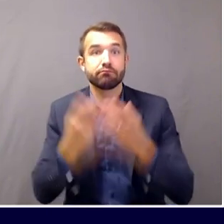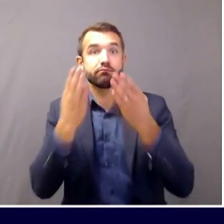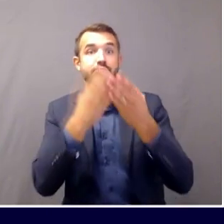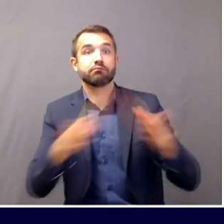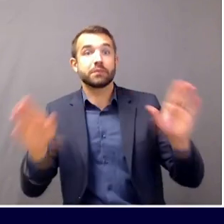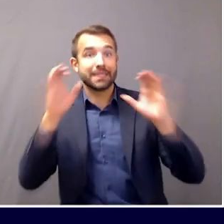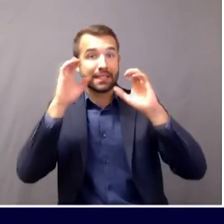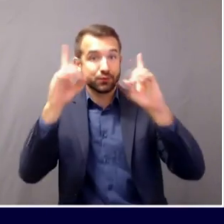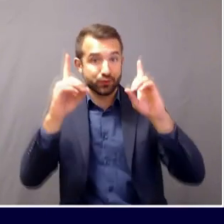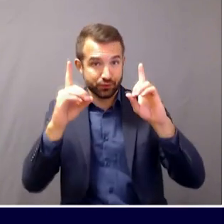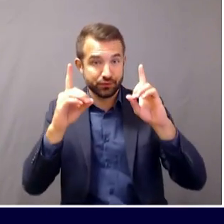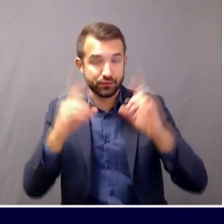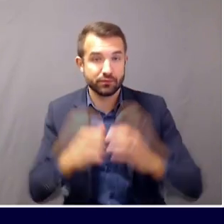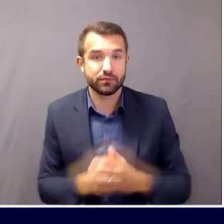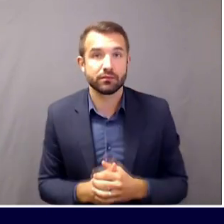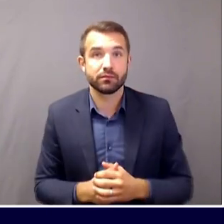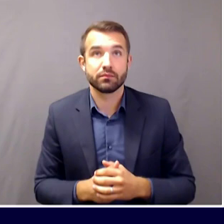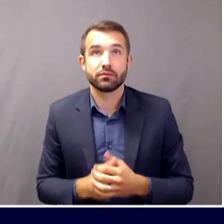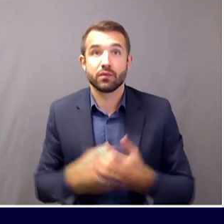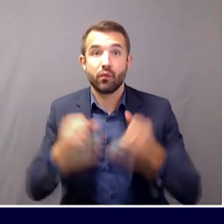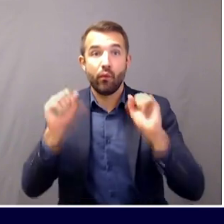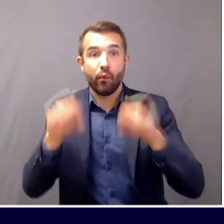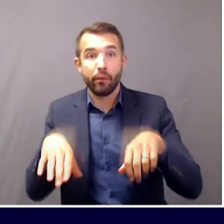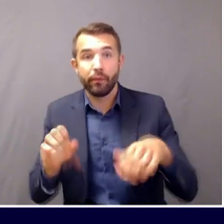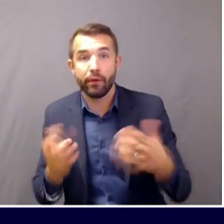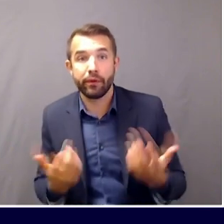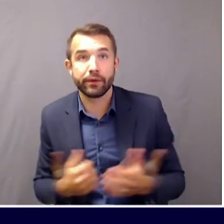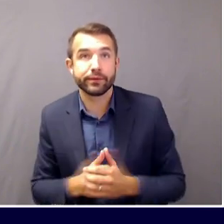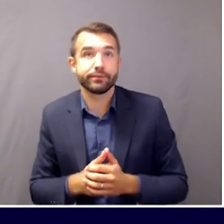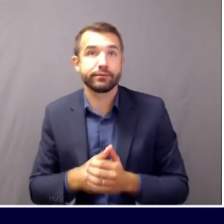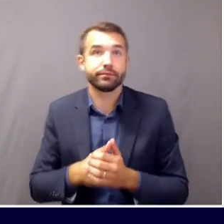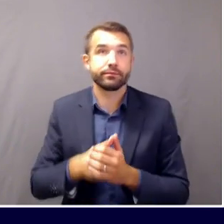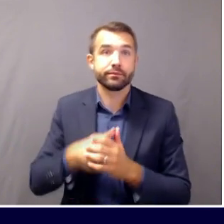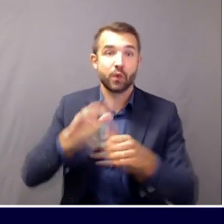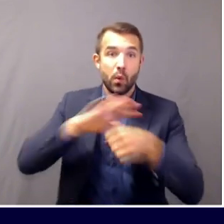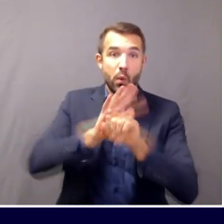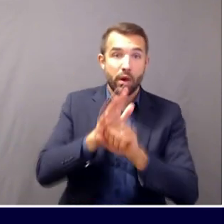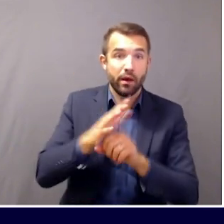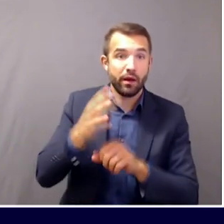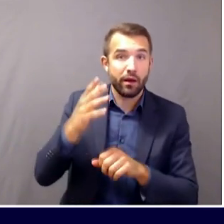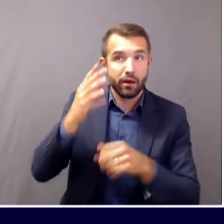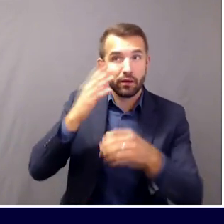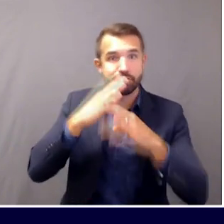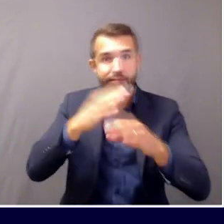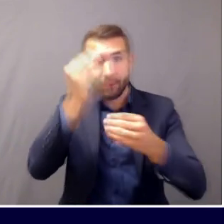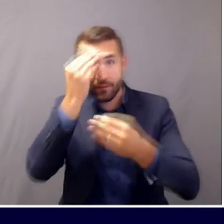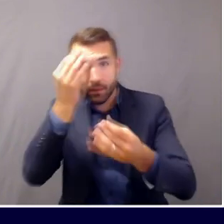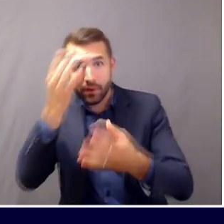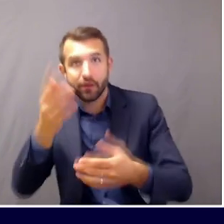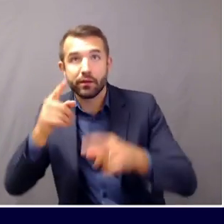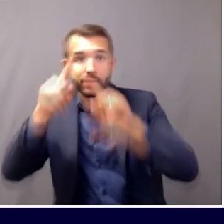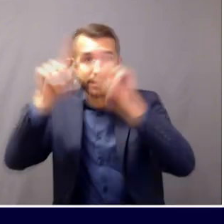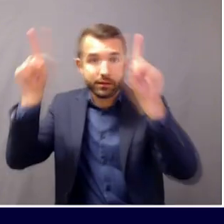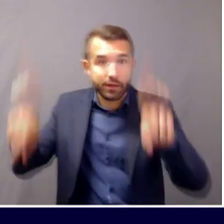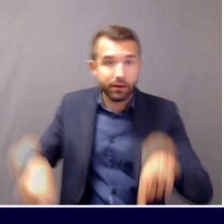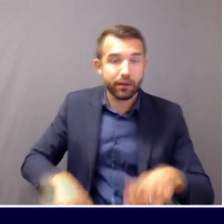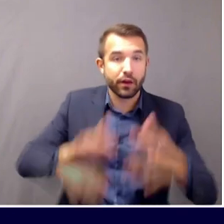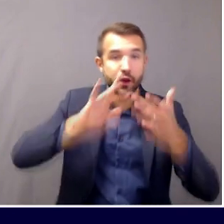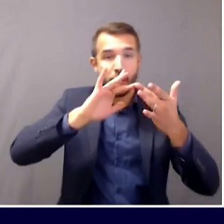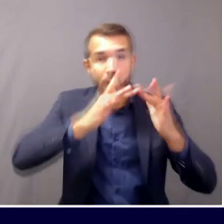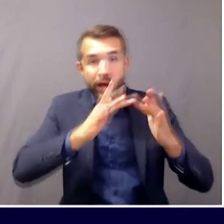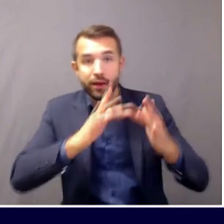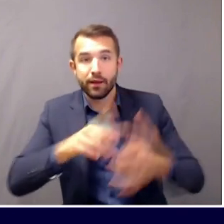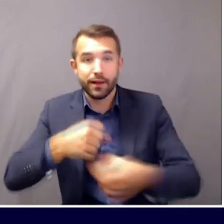limited to, posting COVID-19 prevention information, creating signs, and developing websites. Second,